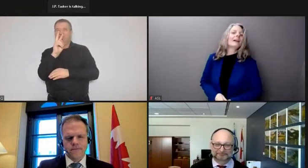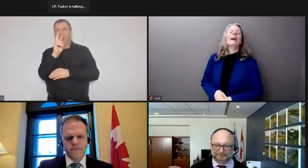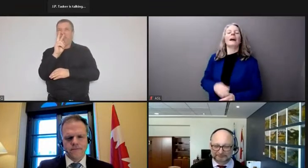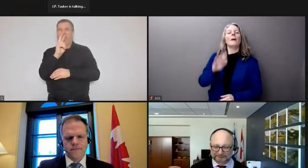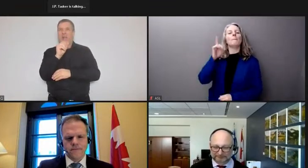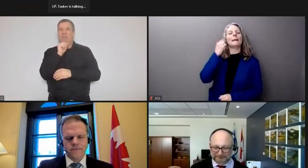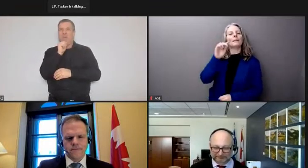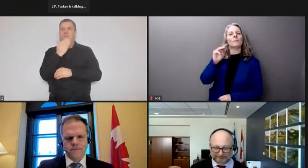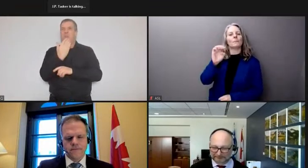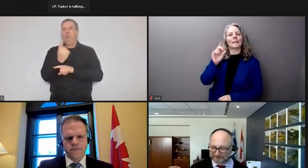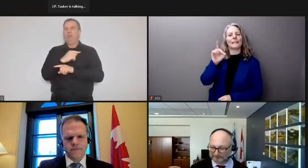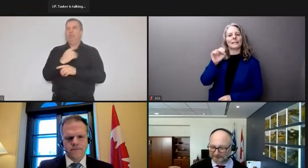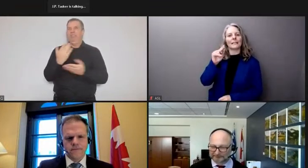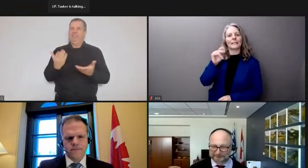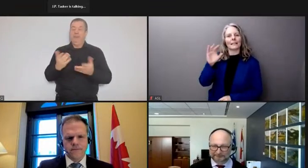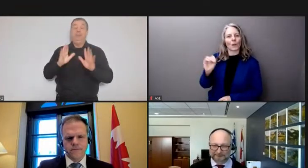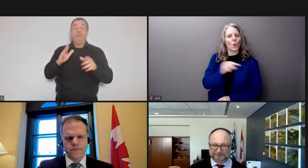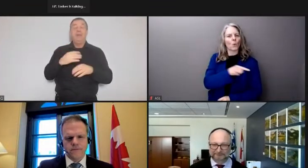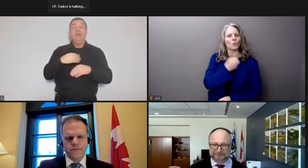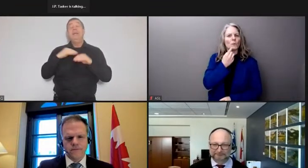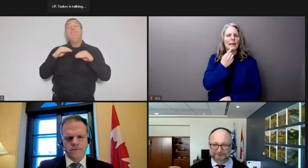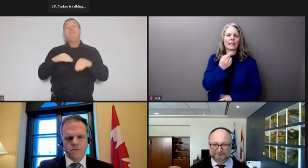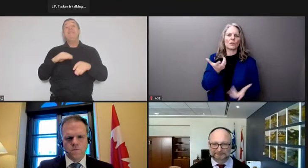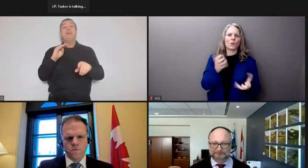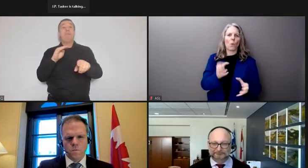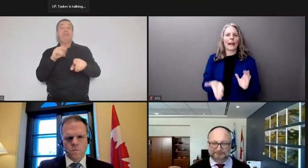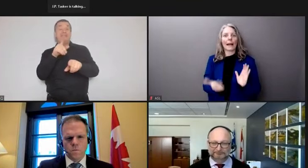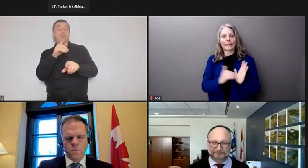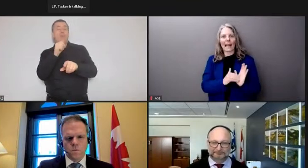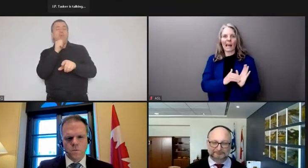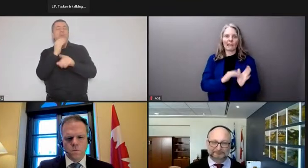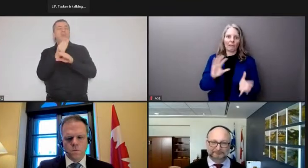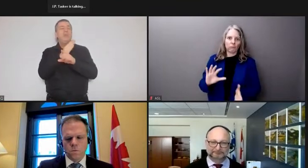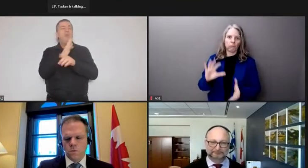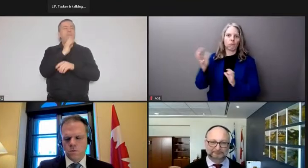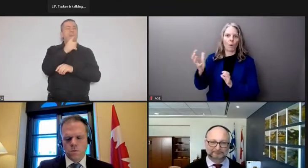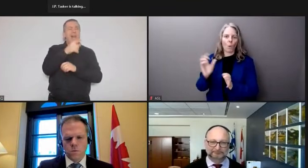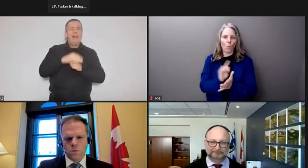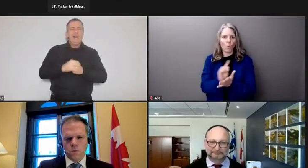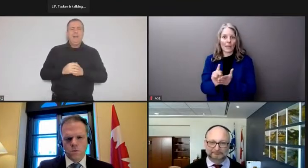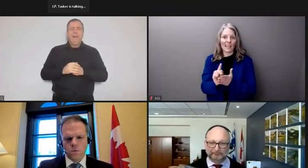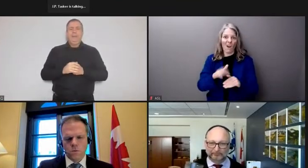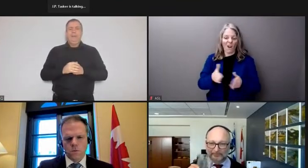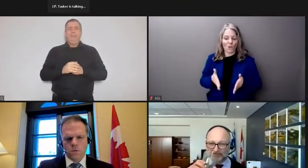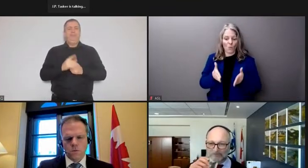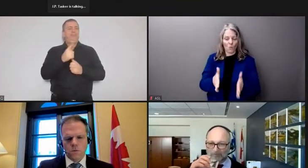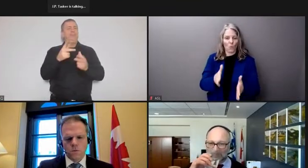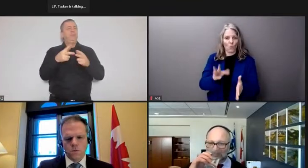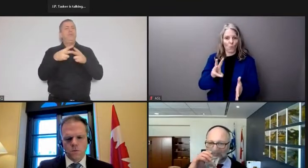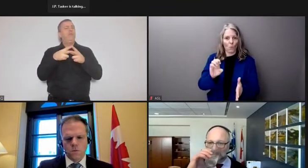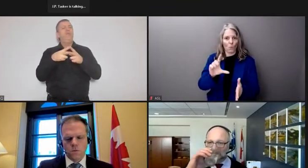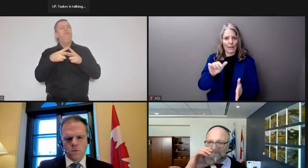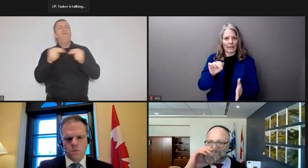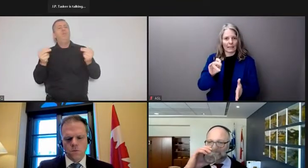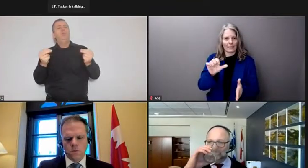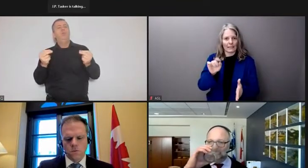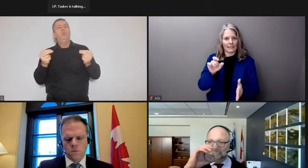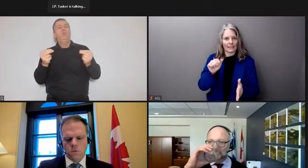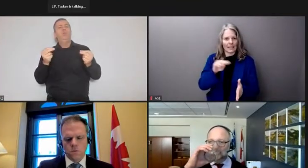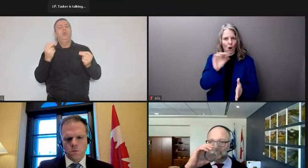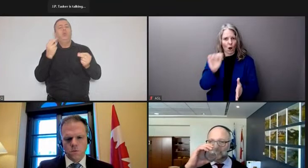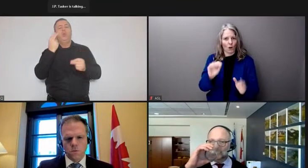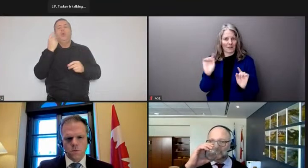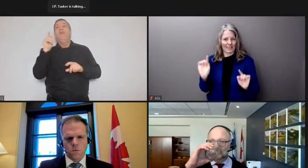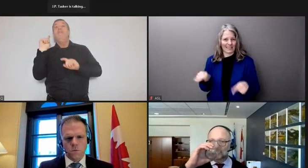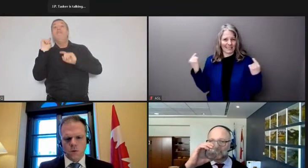this week you didn't want to see another raucous weekend on Wellington Street like we've seen over the past three weekends. With that